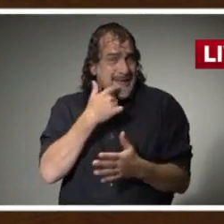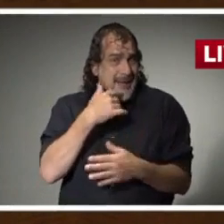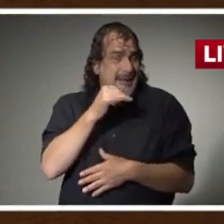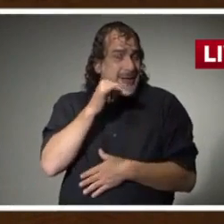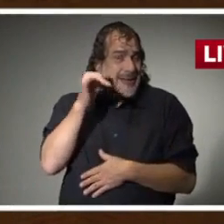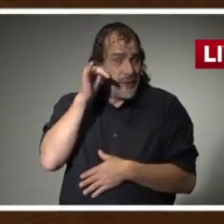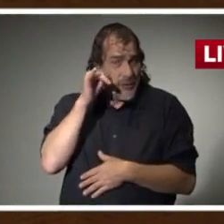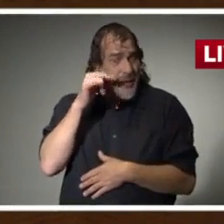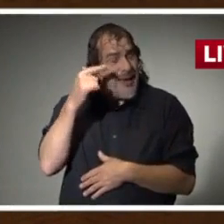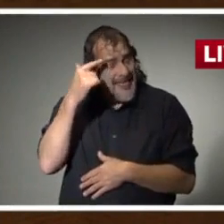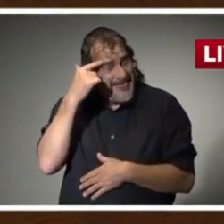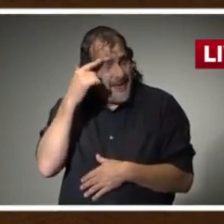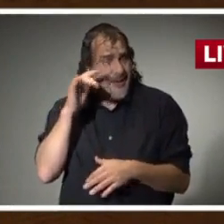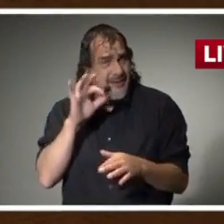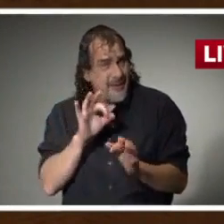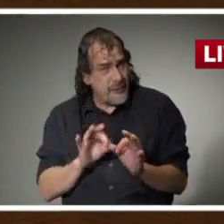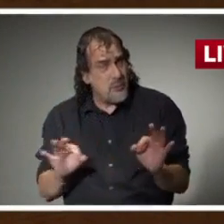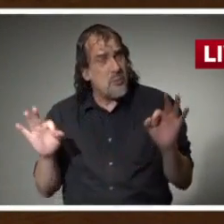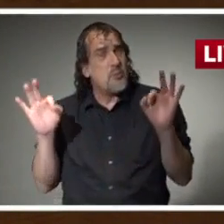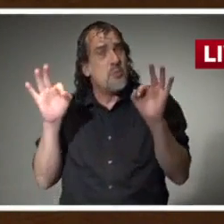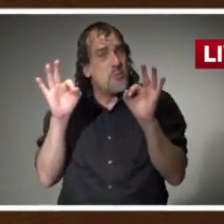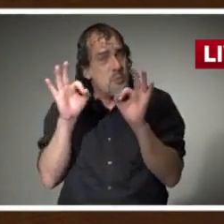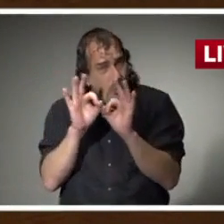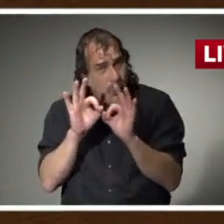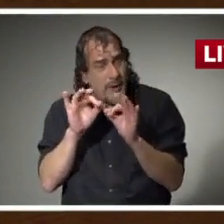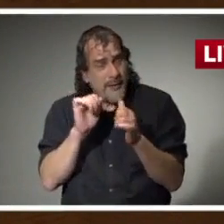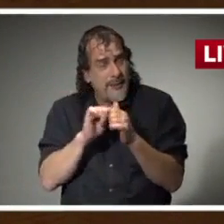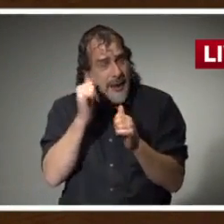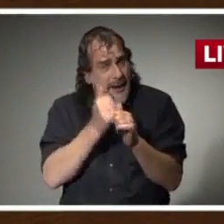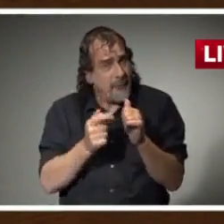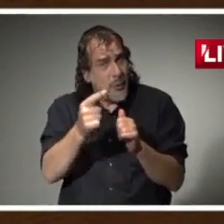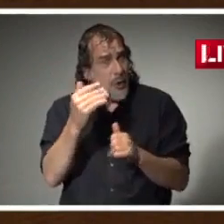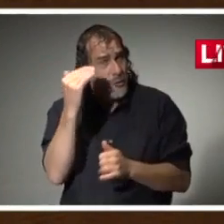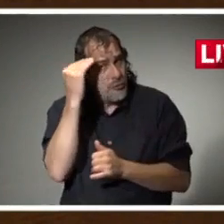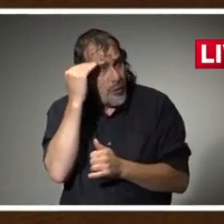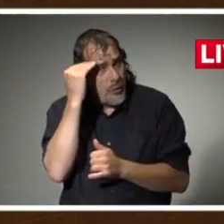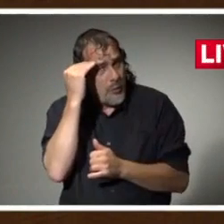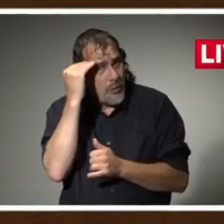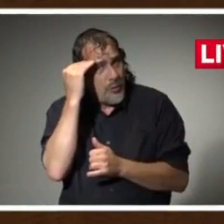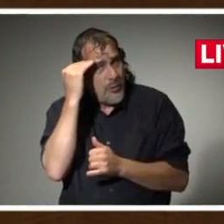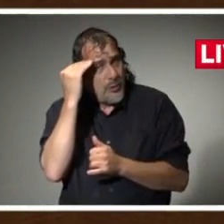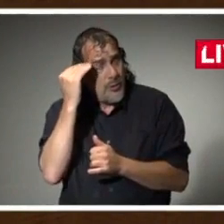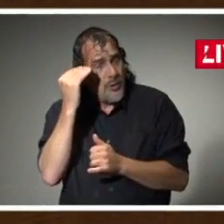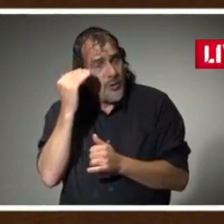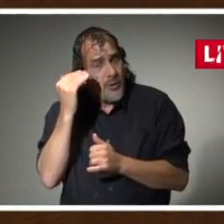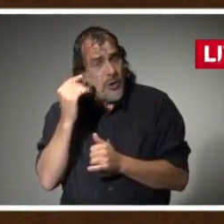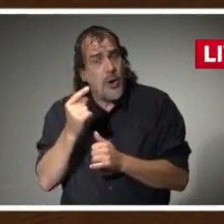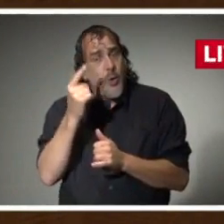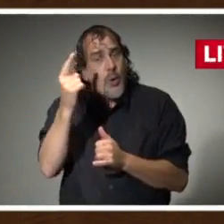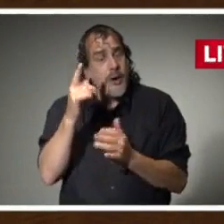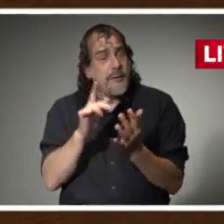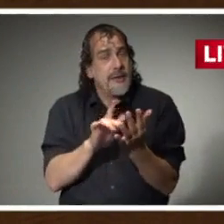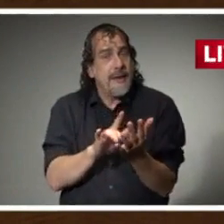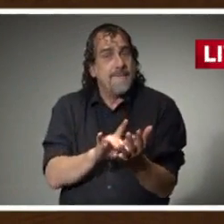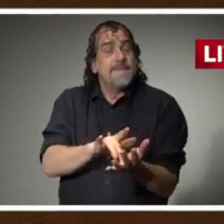think that it is critically important that this sinks in. One of the advantages